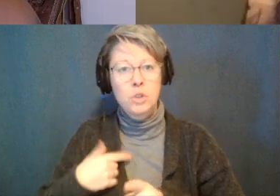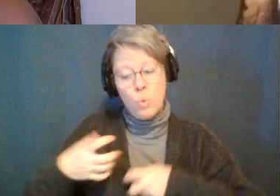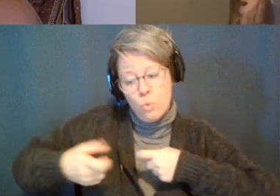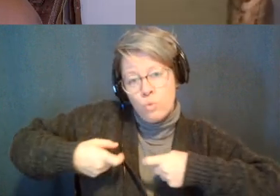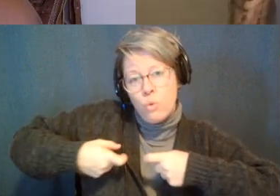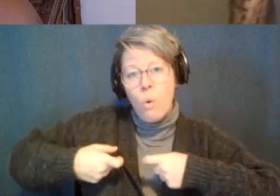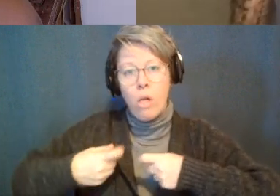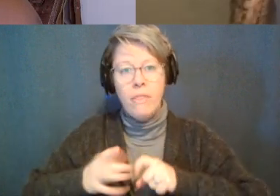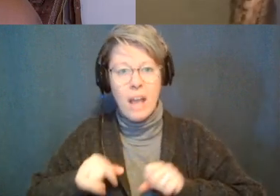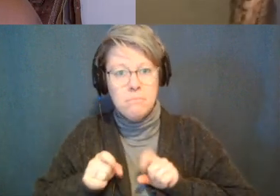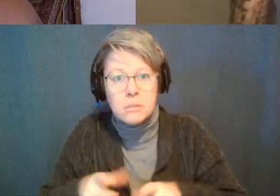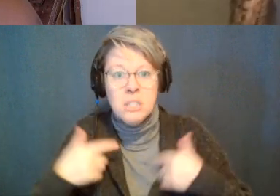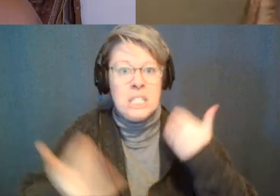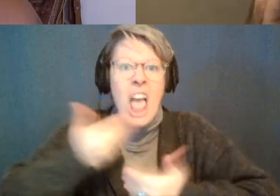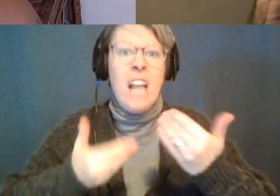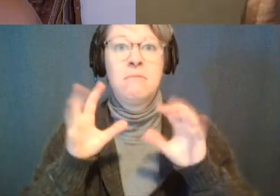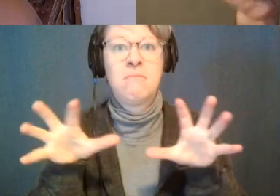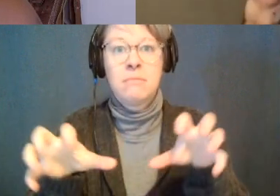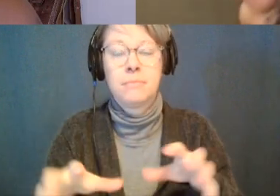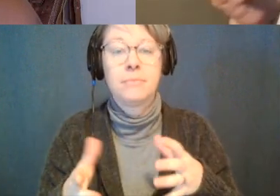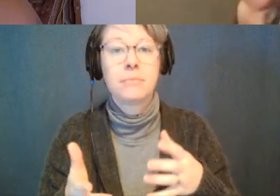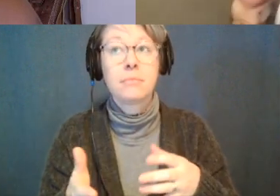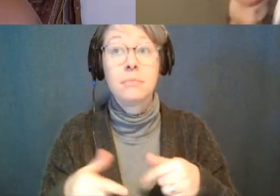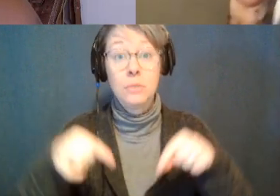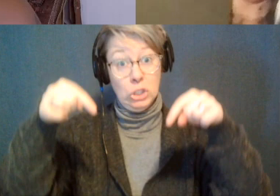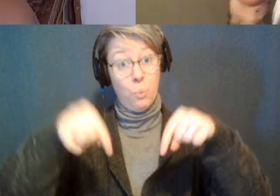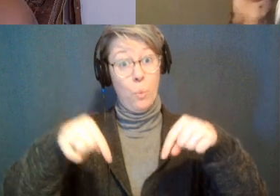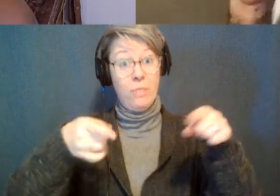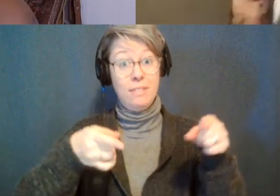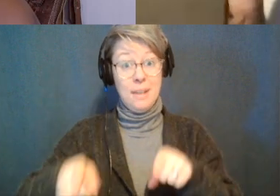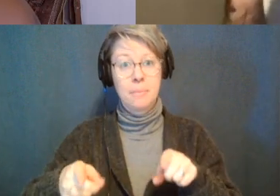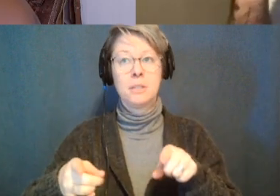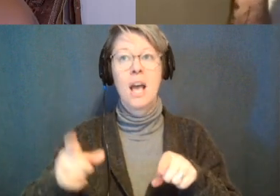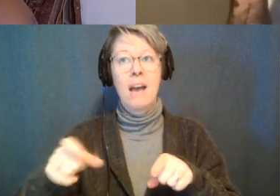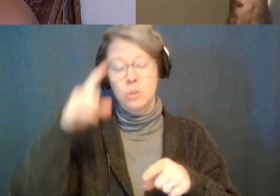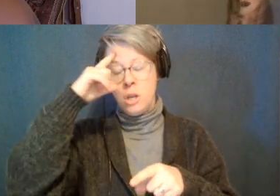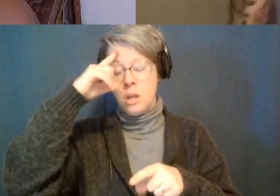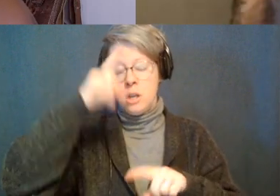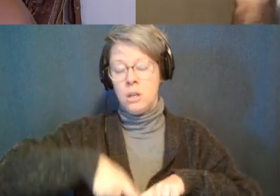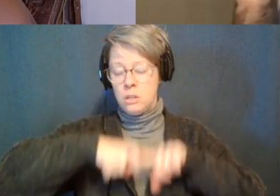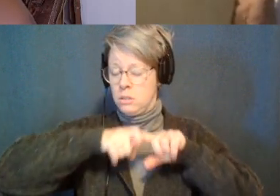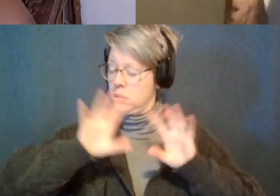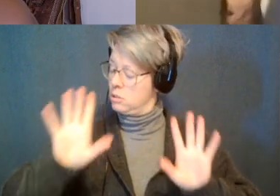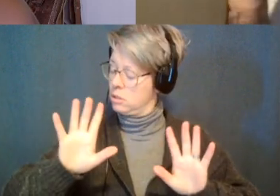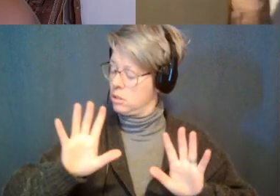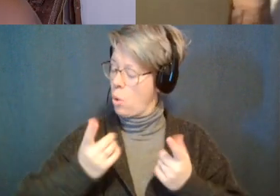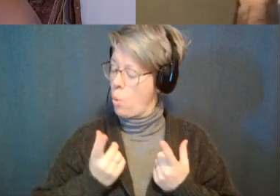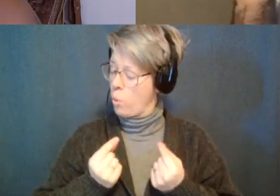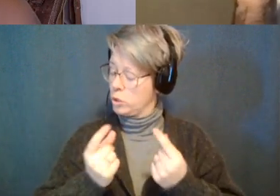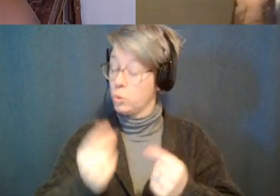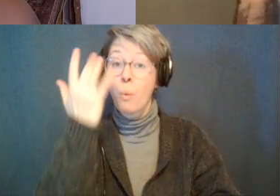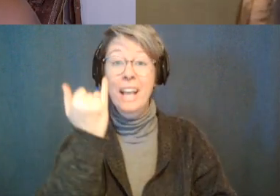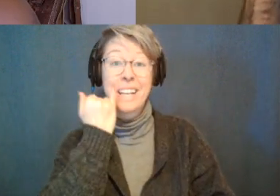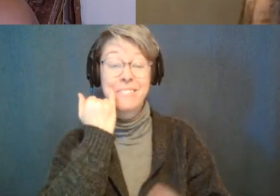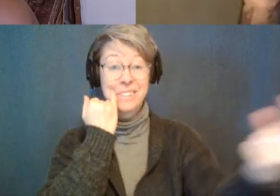happens it is i have to be really conscious of how i want to move forward because if that person was in front of me